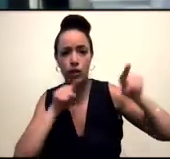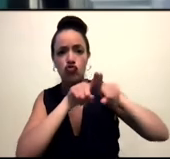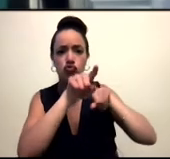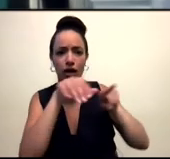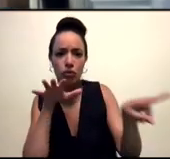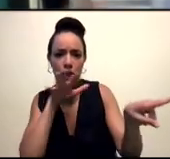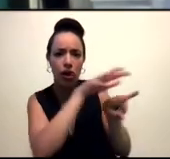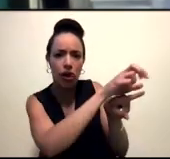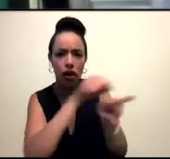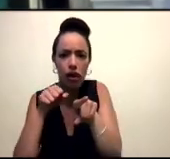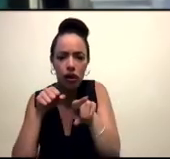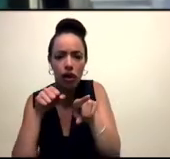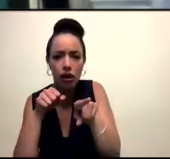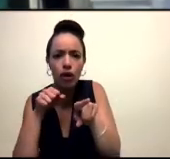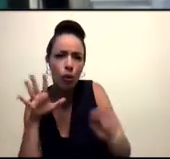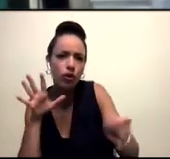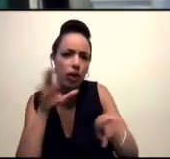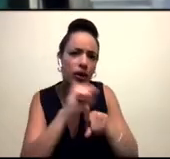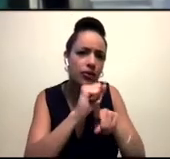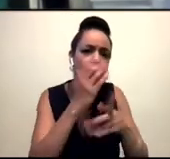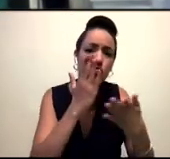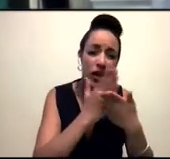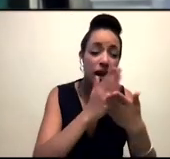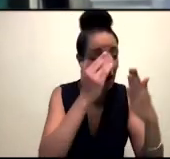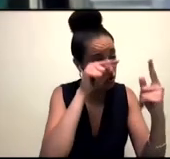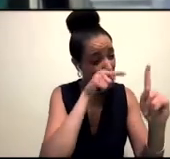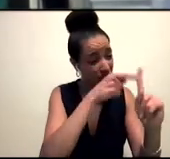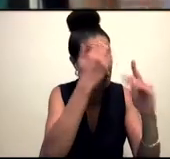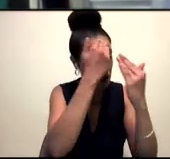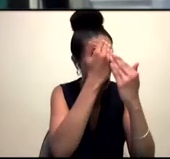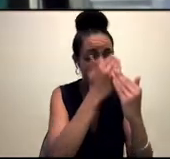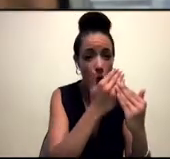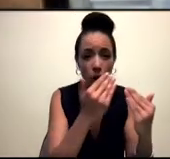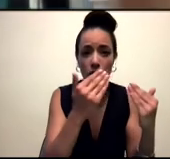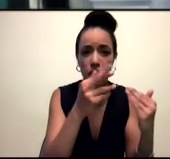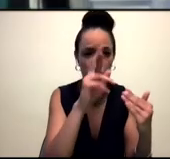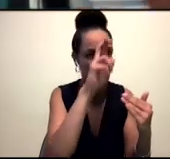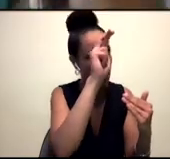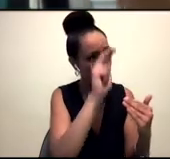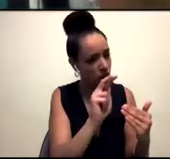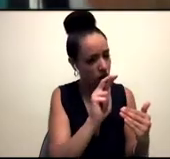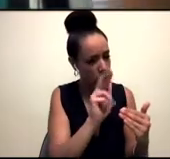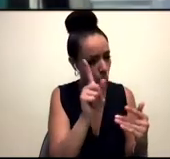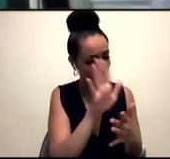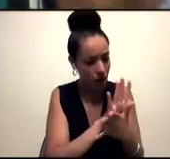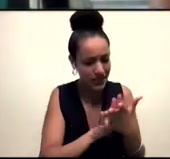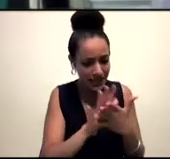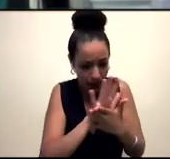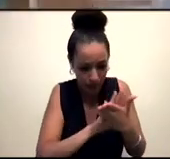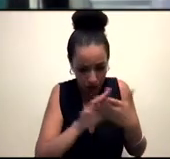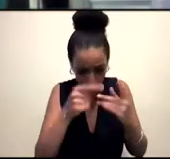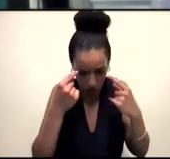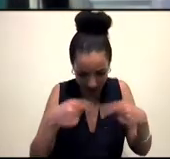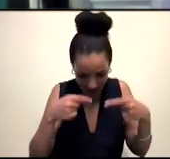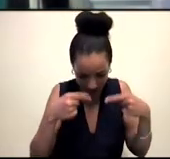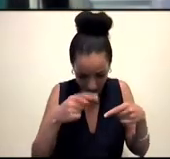you know, really wanting to honor that, but just thinking about like, what does it really mean to allow for queerness to exist in so